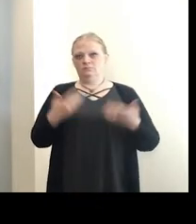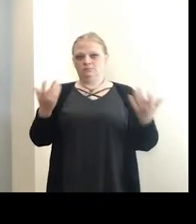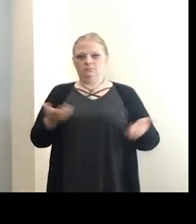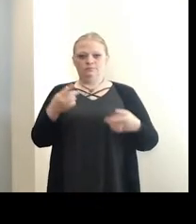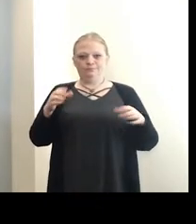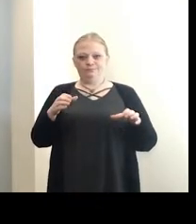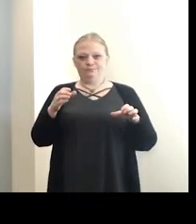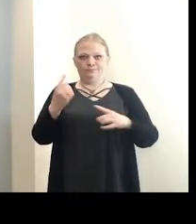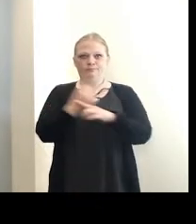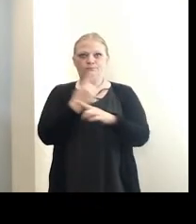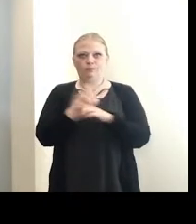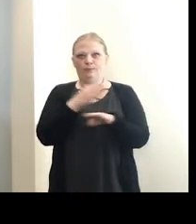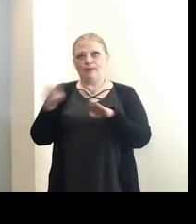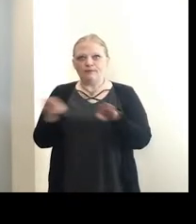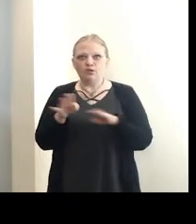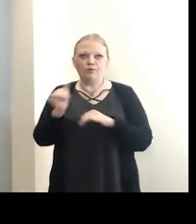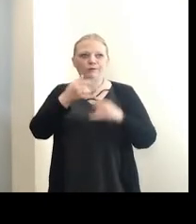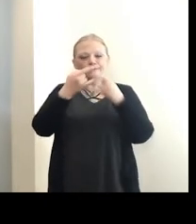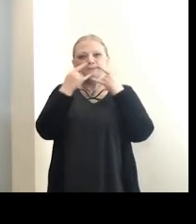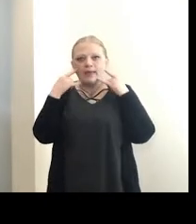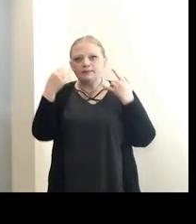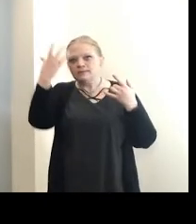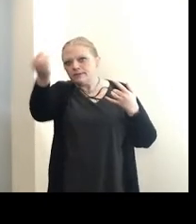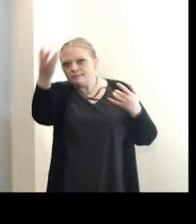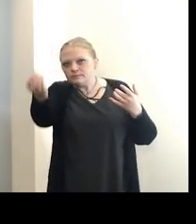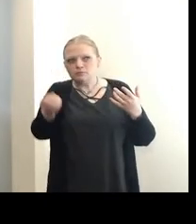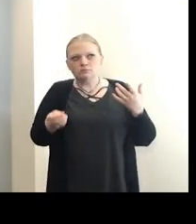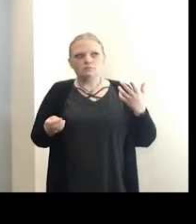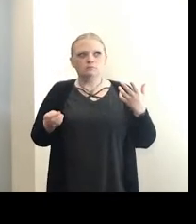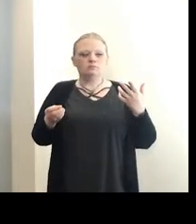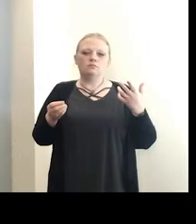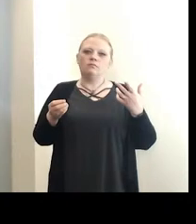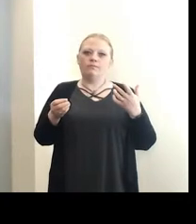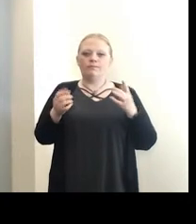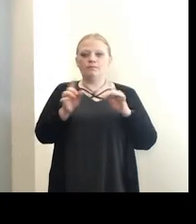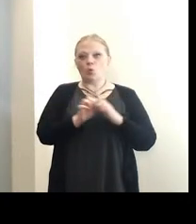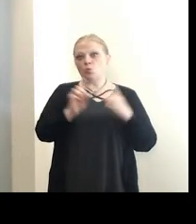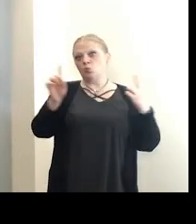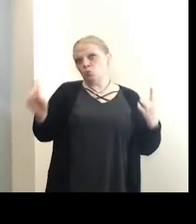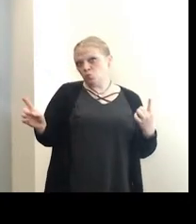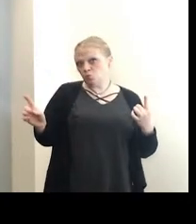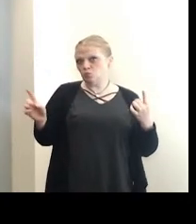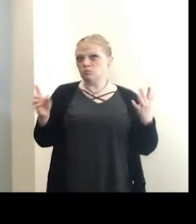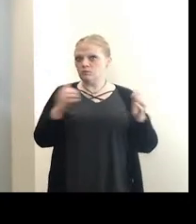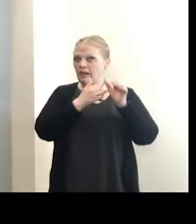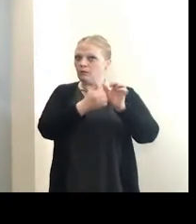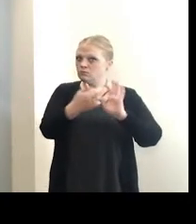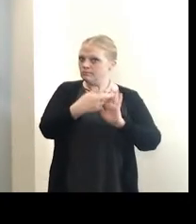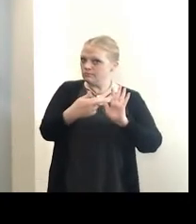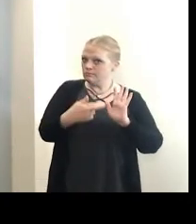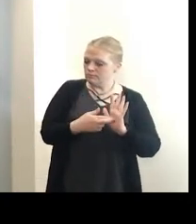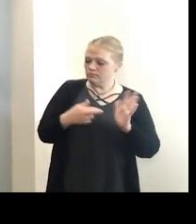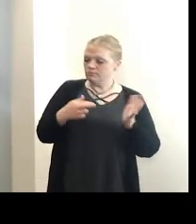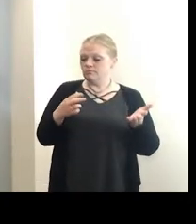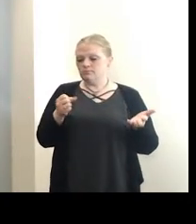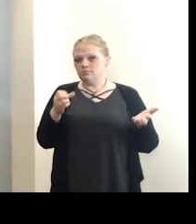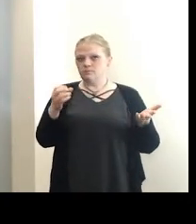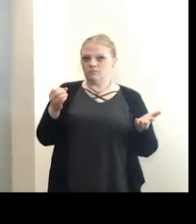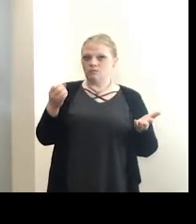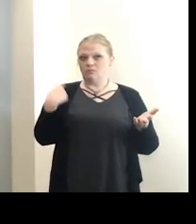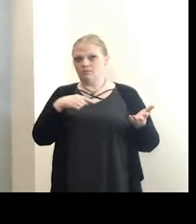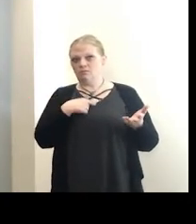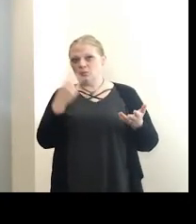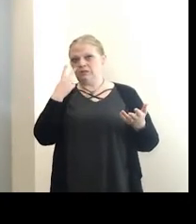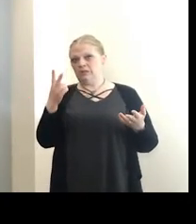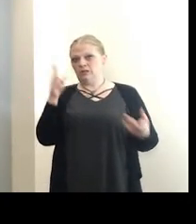measures such as wearing your masks when out in public and taking proper social distancing guidance so that we are seeing a reduction